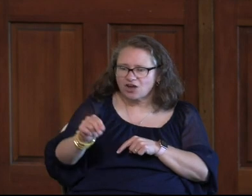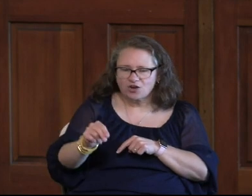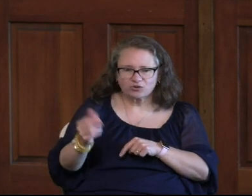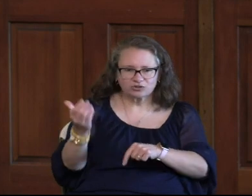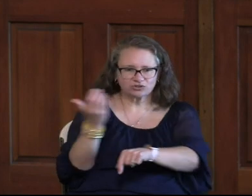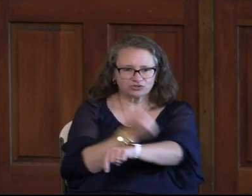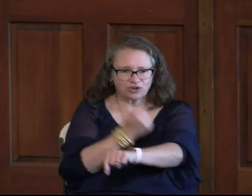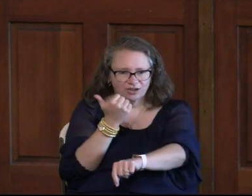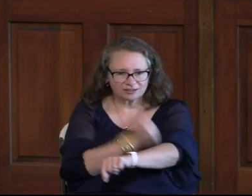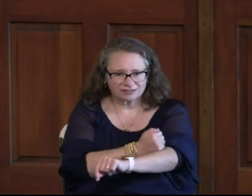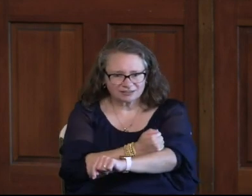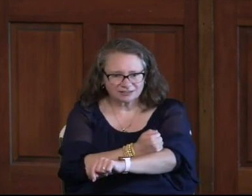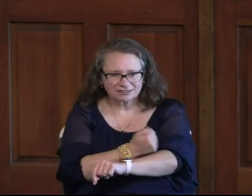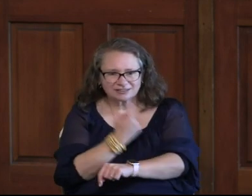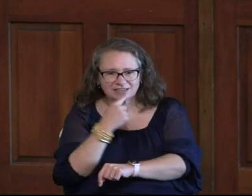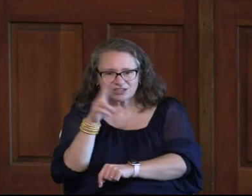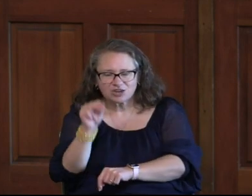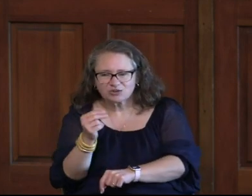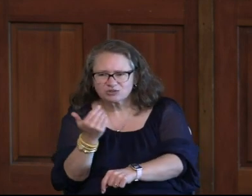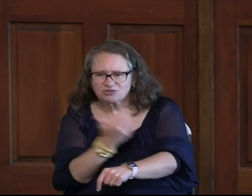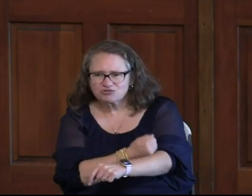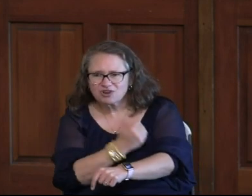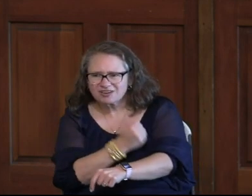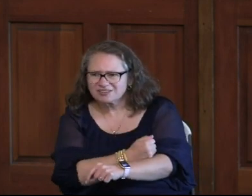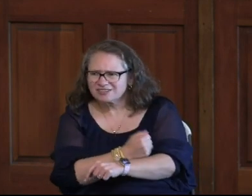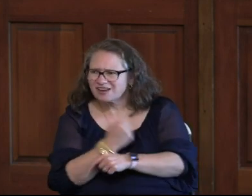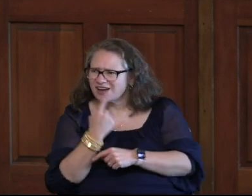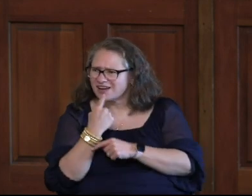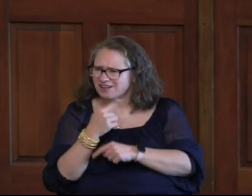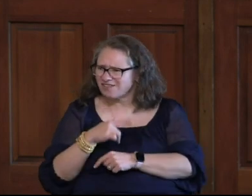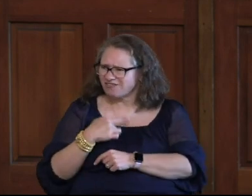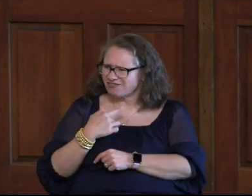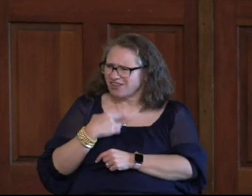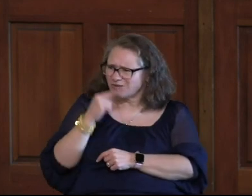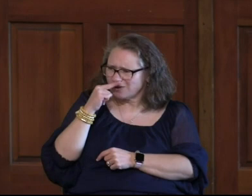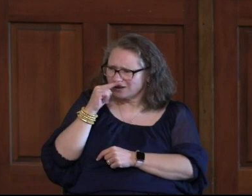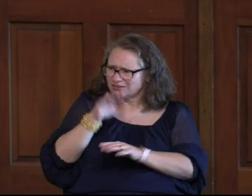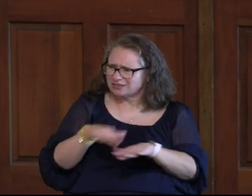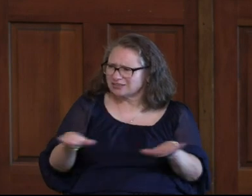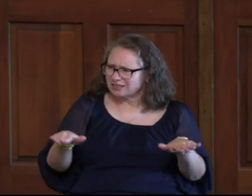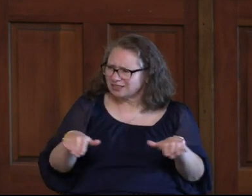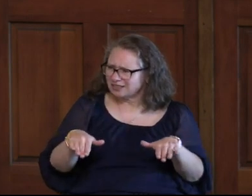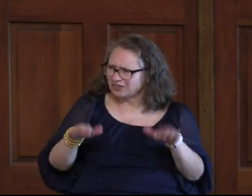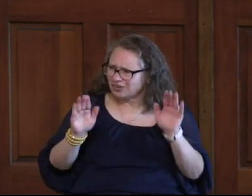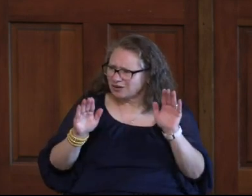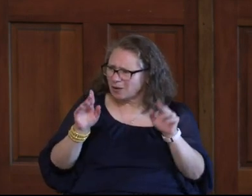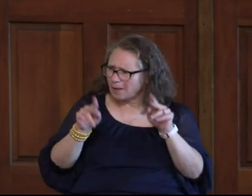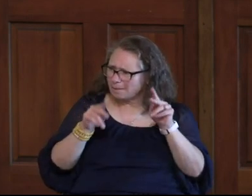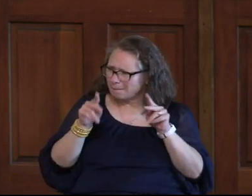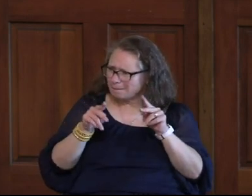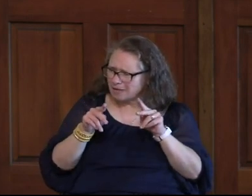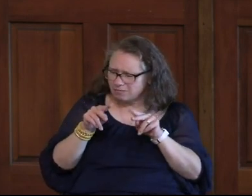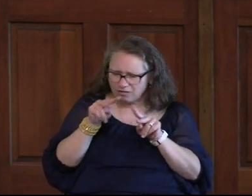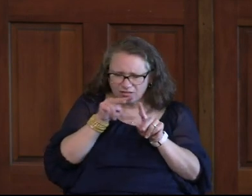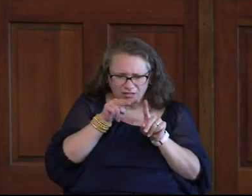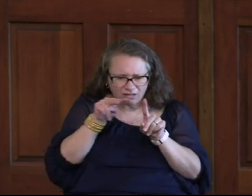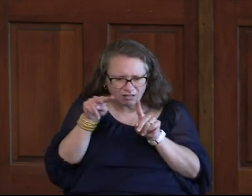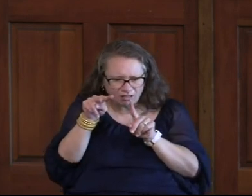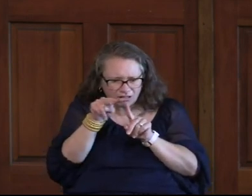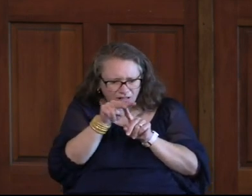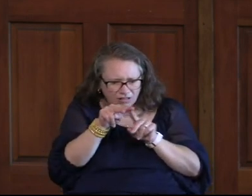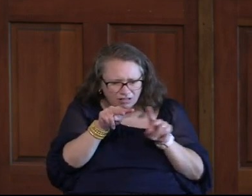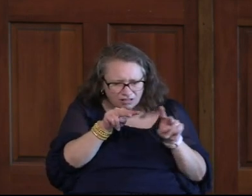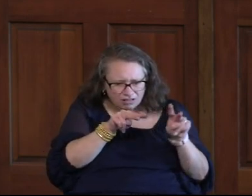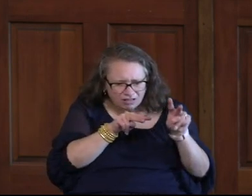Drugs Say No To Drugs I Mean I Almost Had This Feeling As A Kid That There Were Just People Like Lurking Around Every